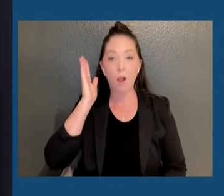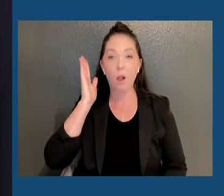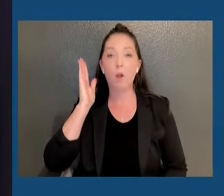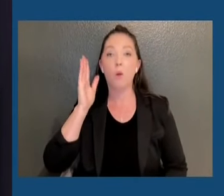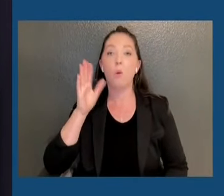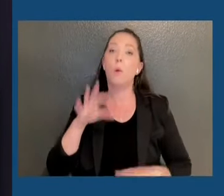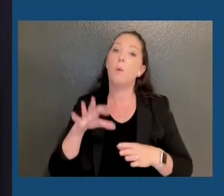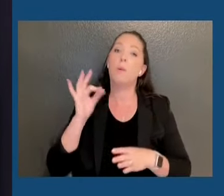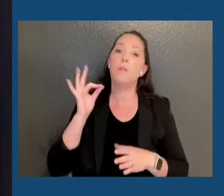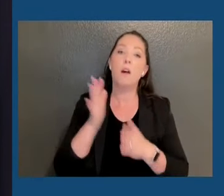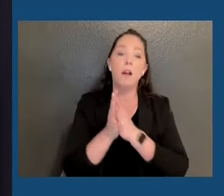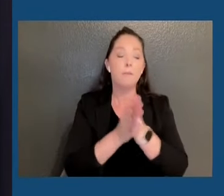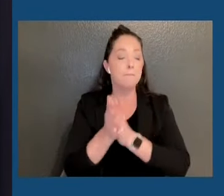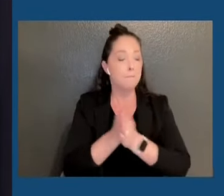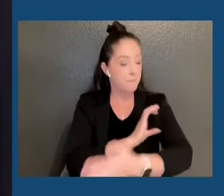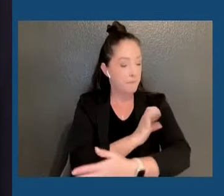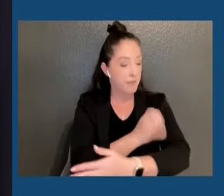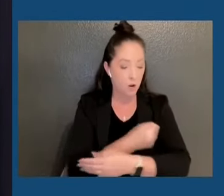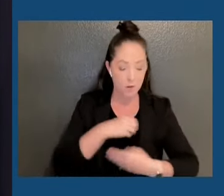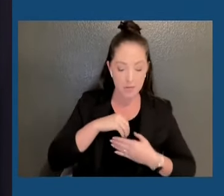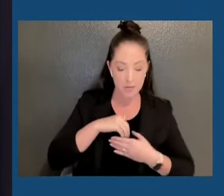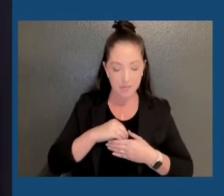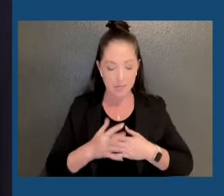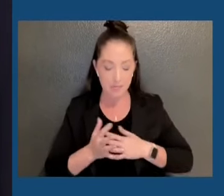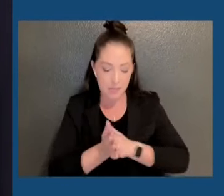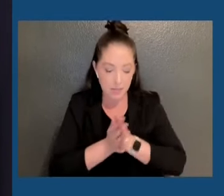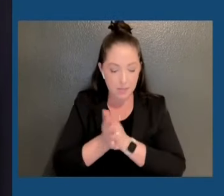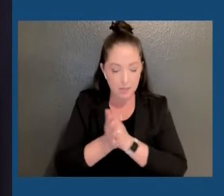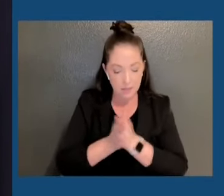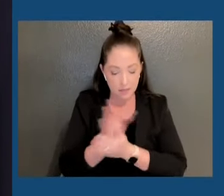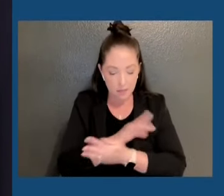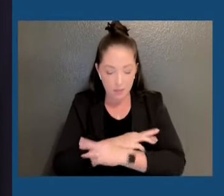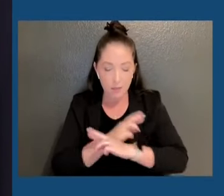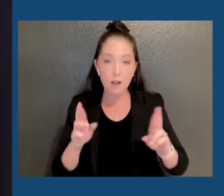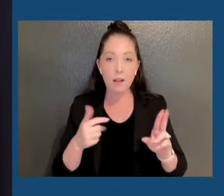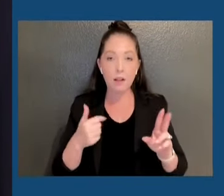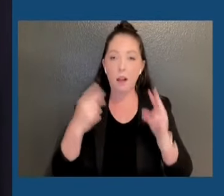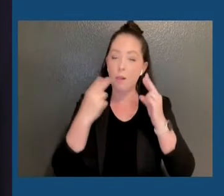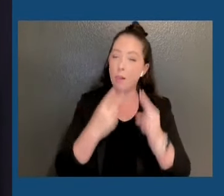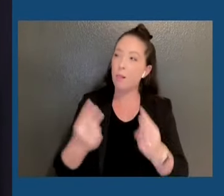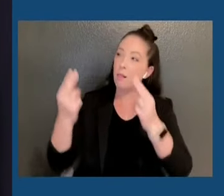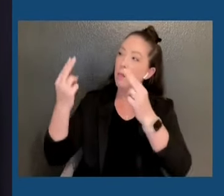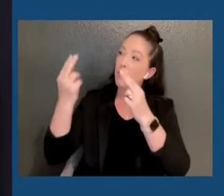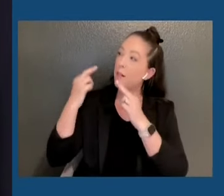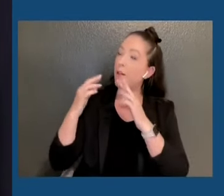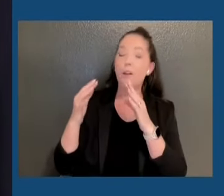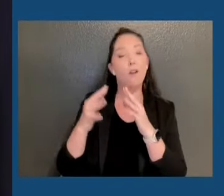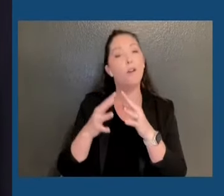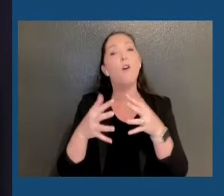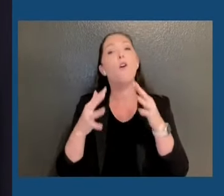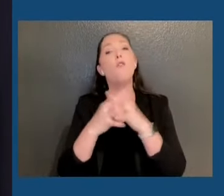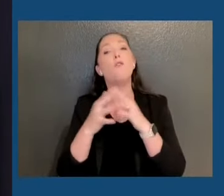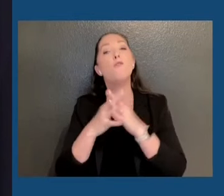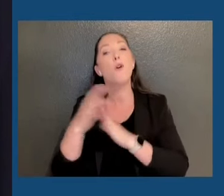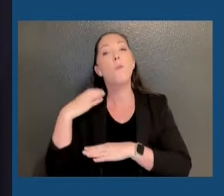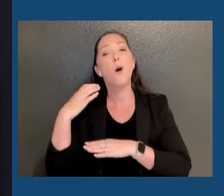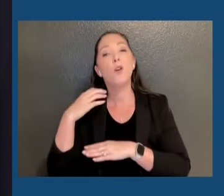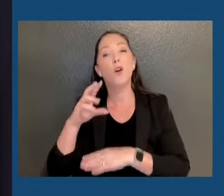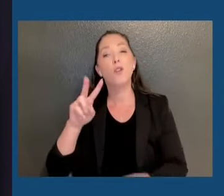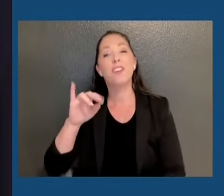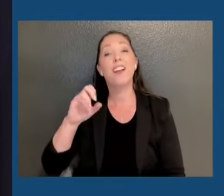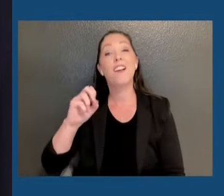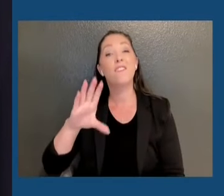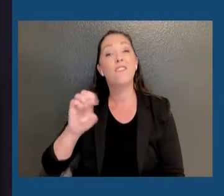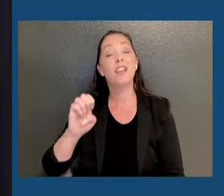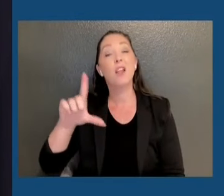of untapped energy within ourselves. I reflect on what football coach Vince Lombardi once said. It's not